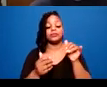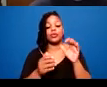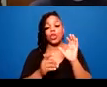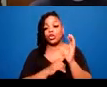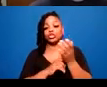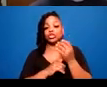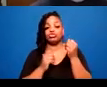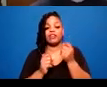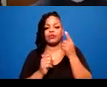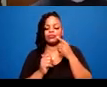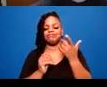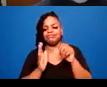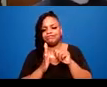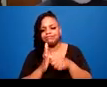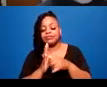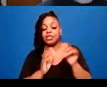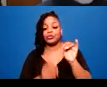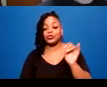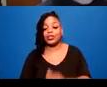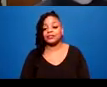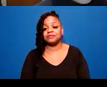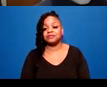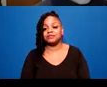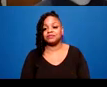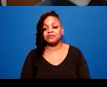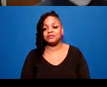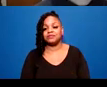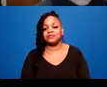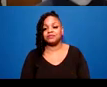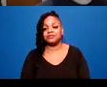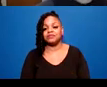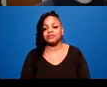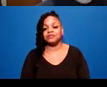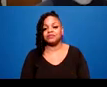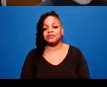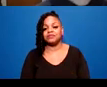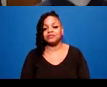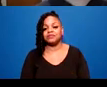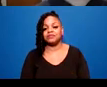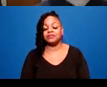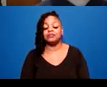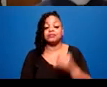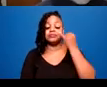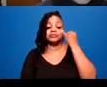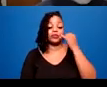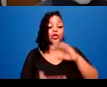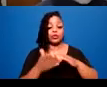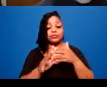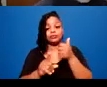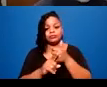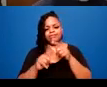So if a community is self-reliant instead of being avoidant or prideful,